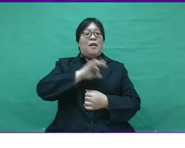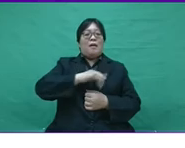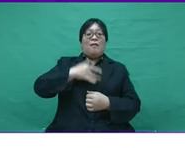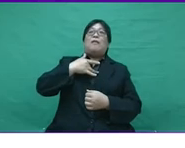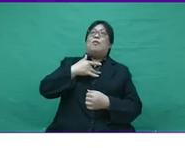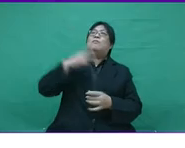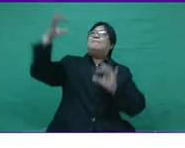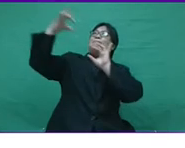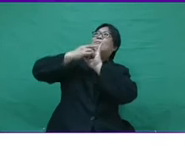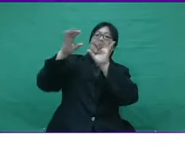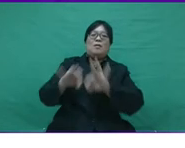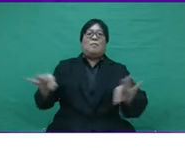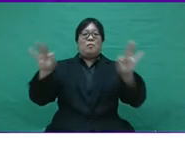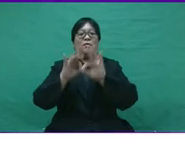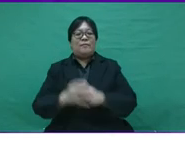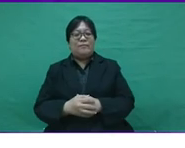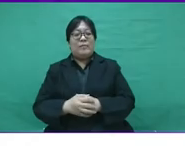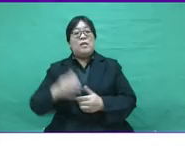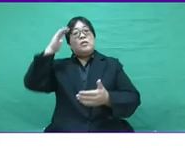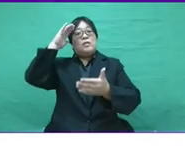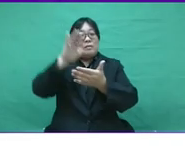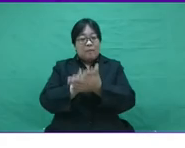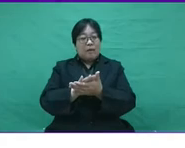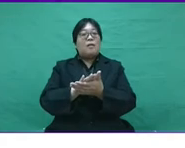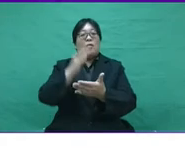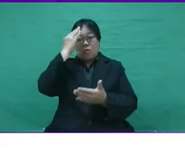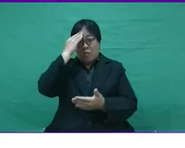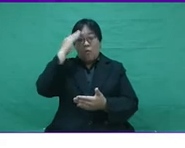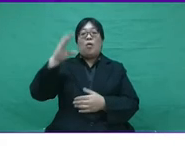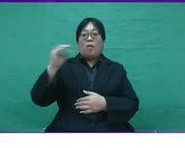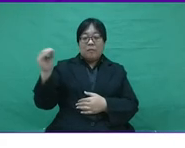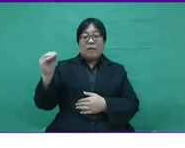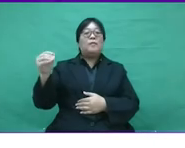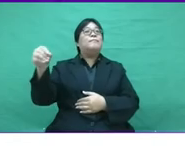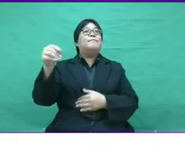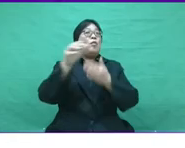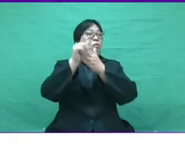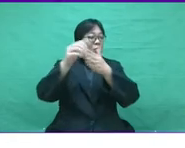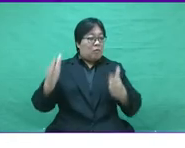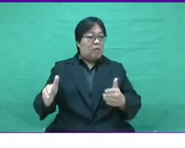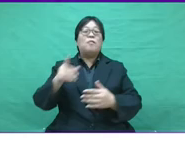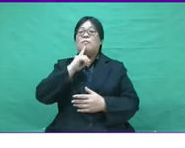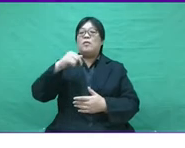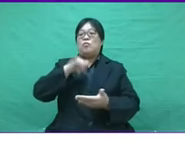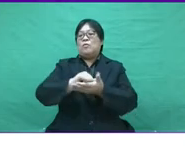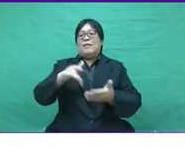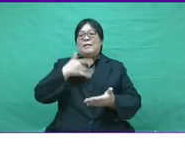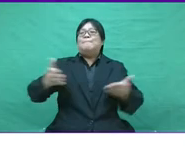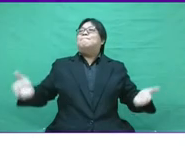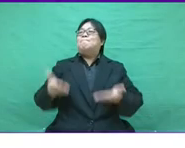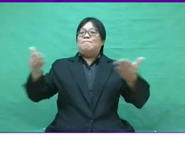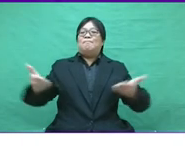better connected with their employee is very important. Trust and belief in the company